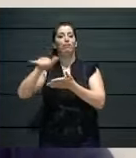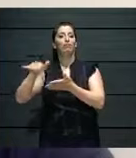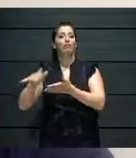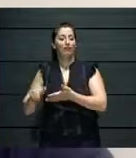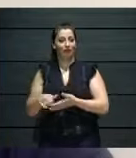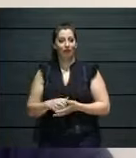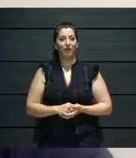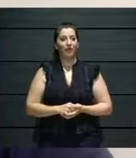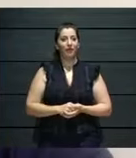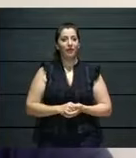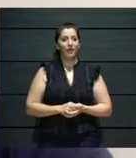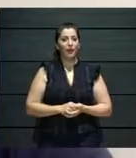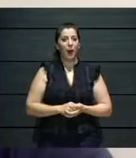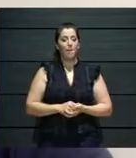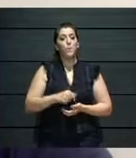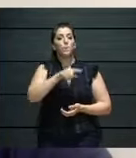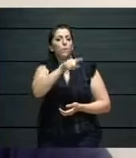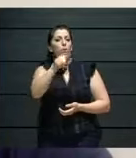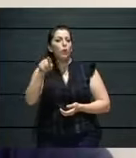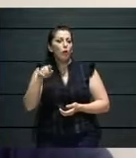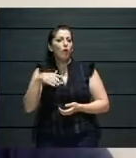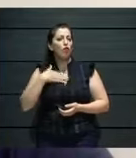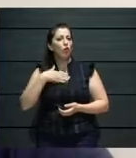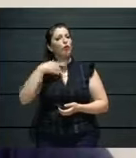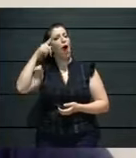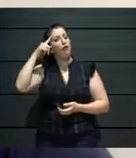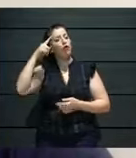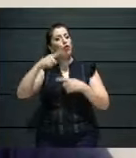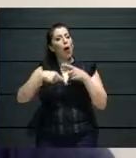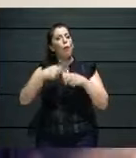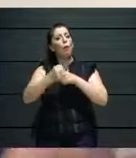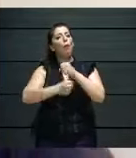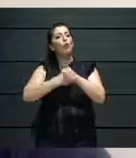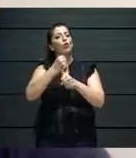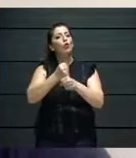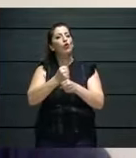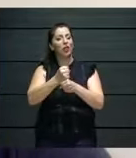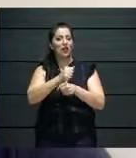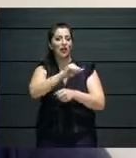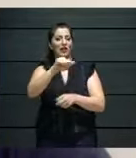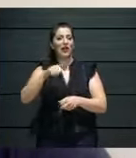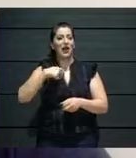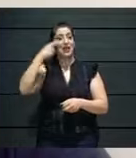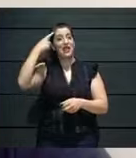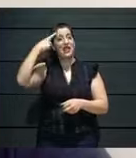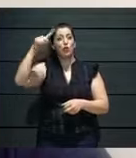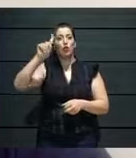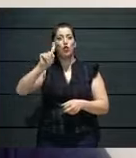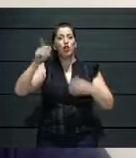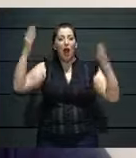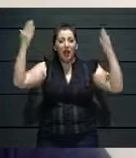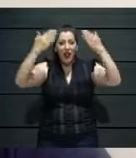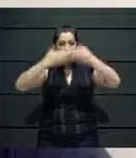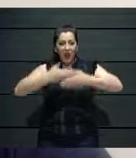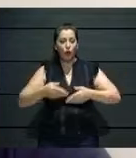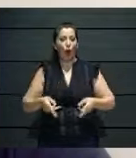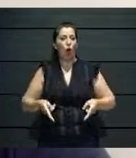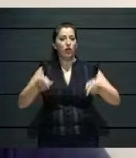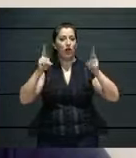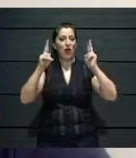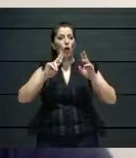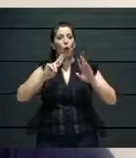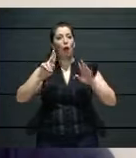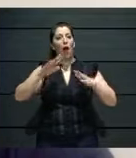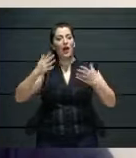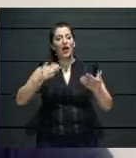us to say something about our night hotel, something we're really proud of and we're glad to tell you a little bit more about it.